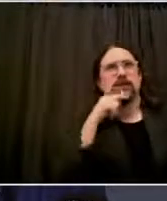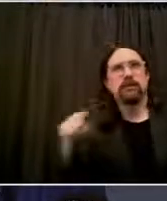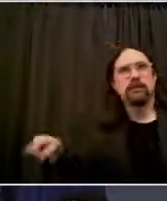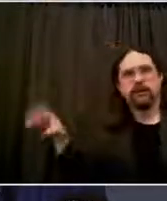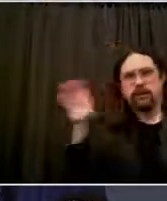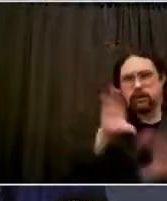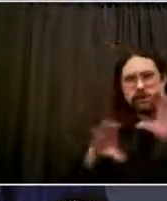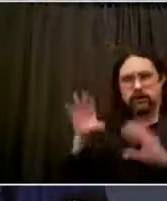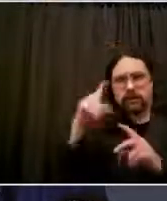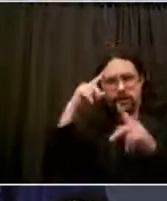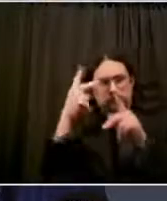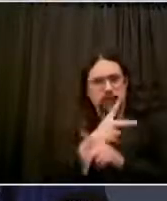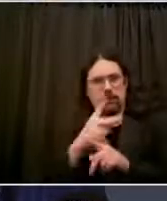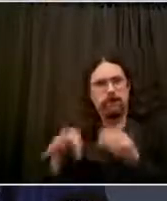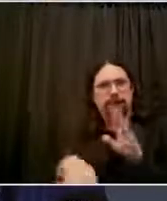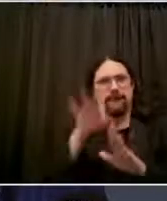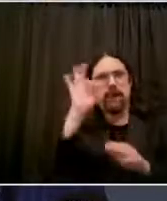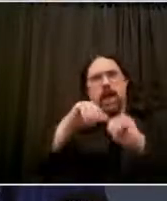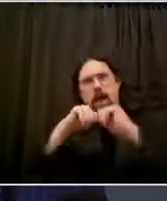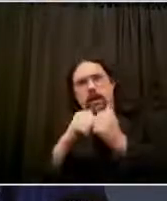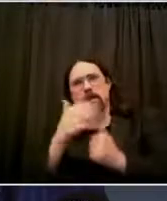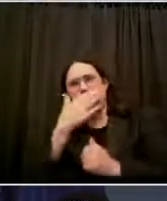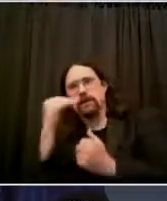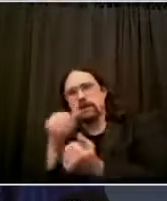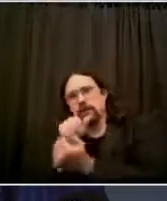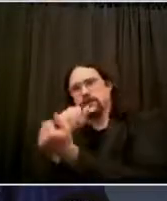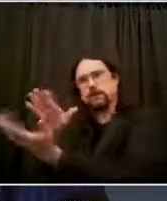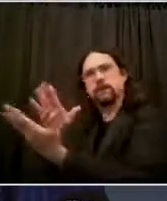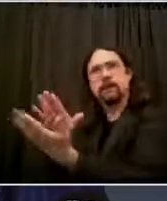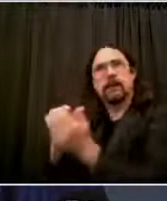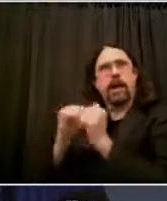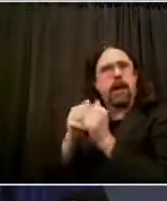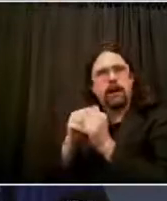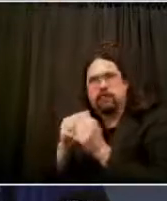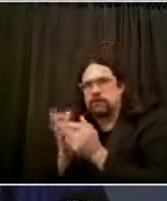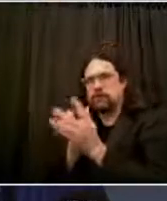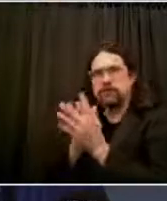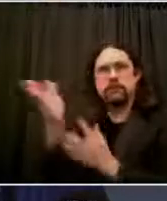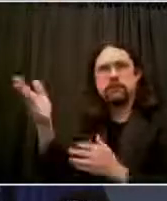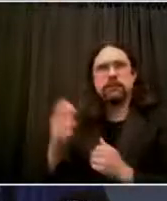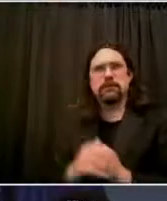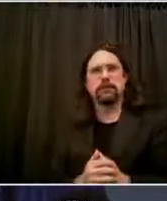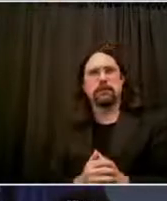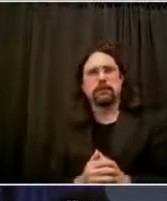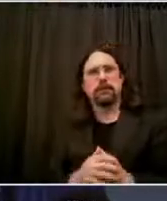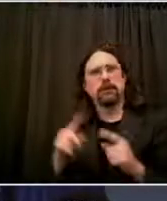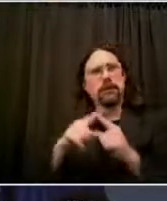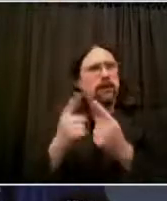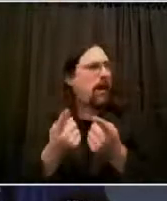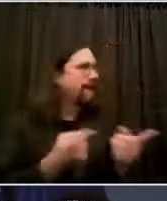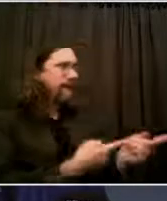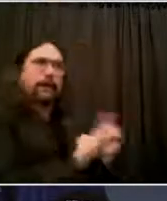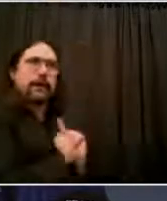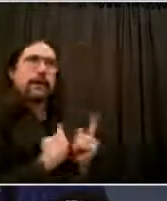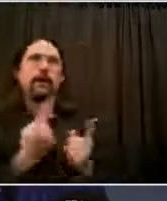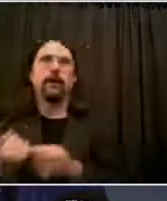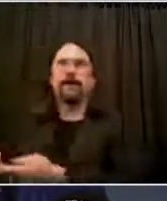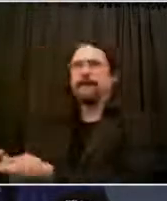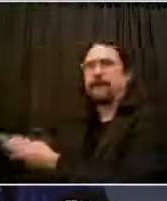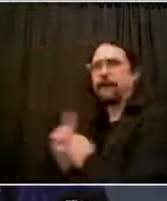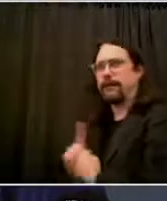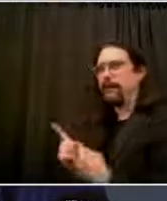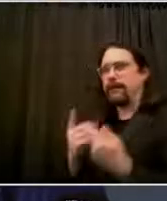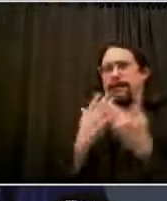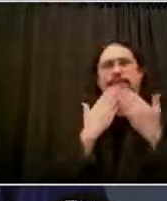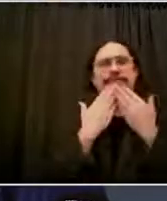to all of the activists, thank you. God bless you for the work you do. We're going to keep talking. We're going to keep meeting. It